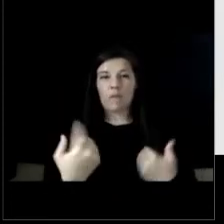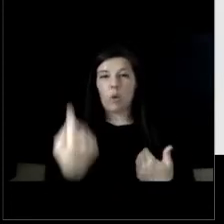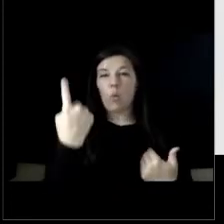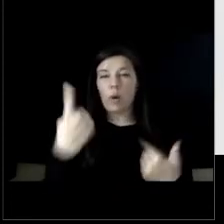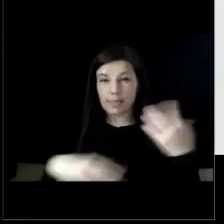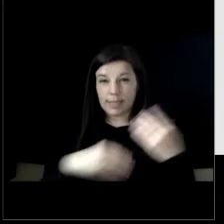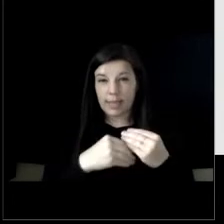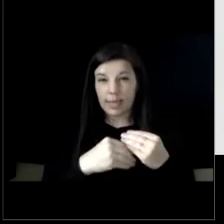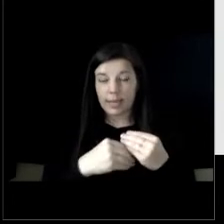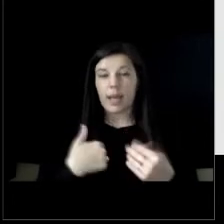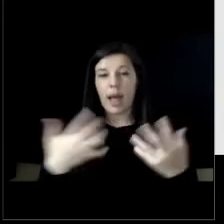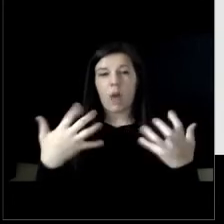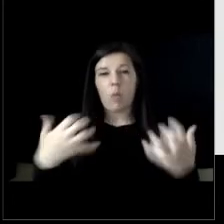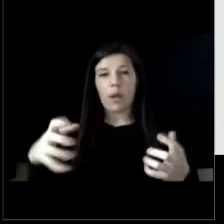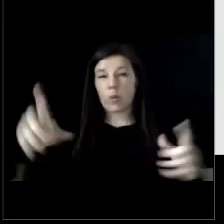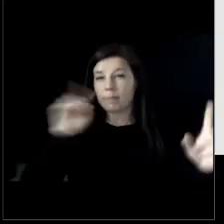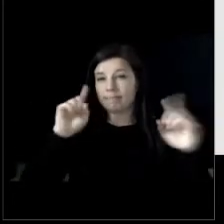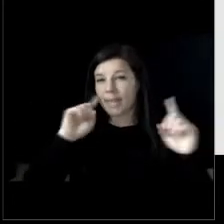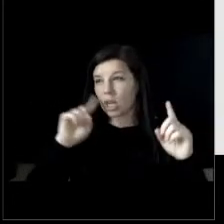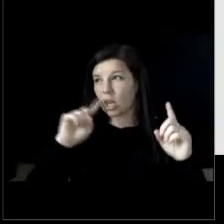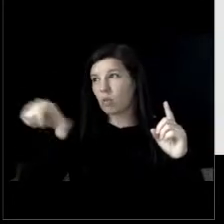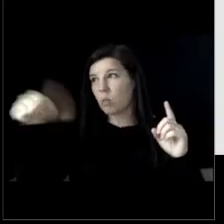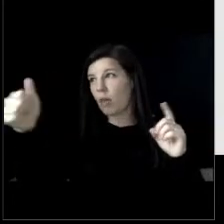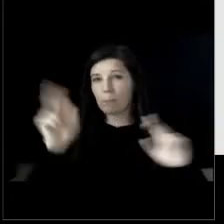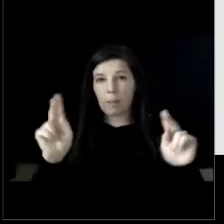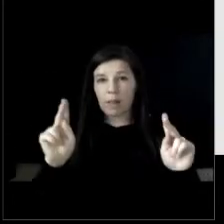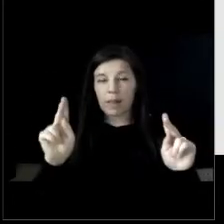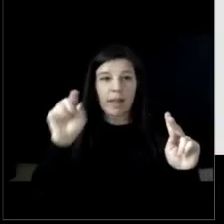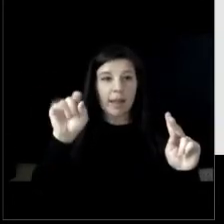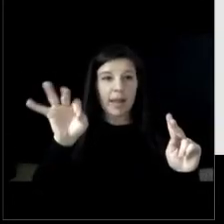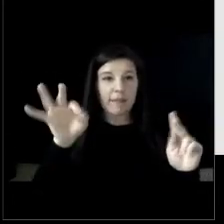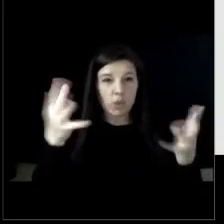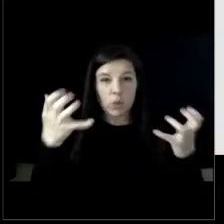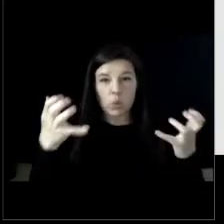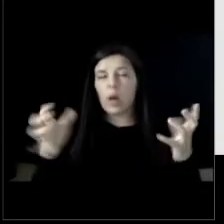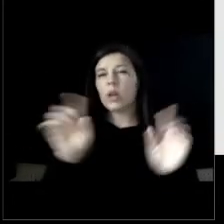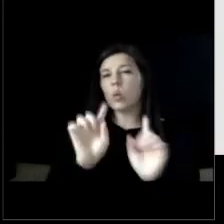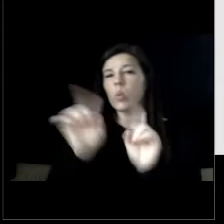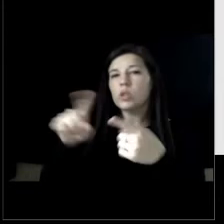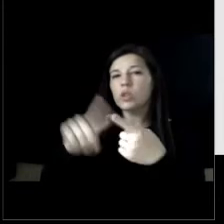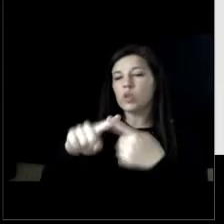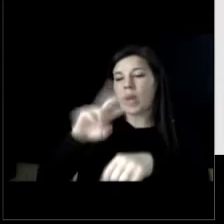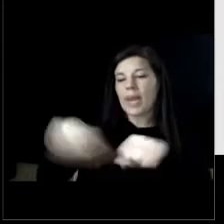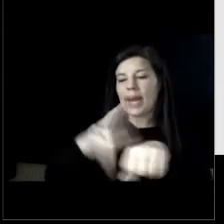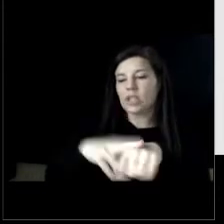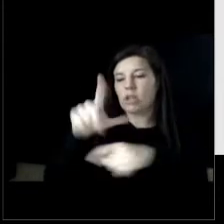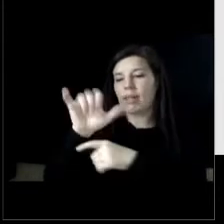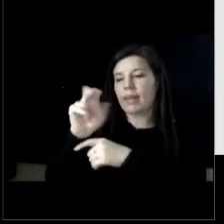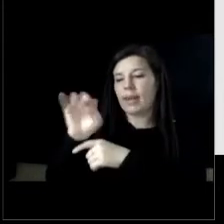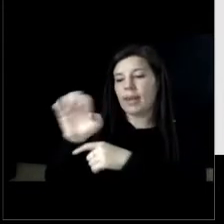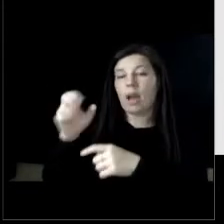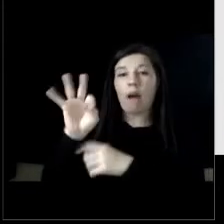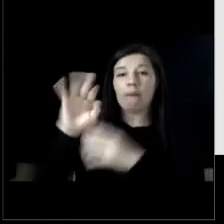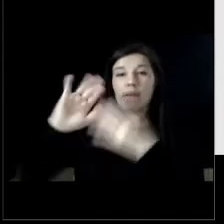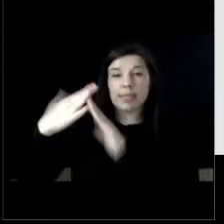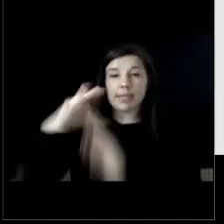i'd like to hear and get consensus from my colleagues how many would like to attend the national league of cities conference so that'll be a quick item